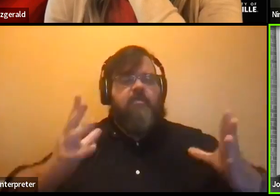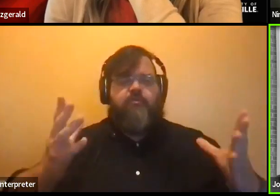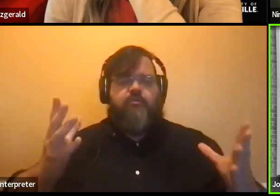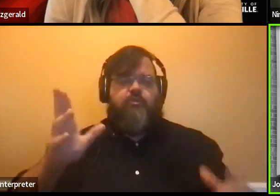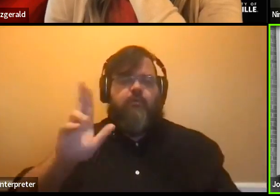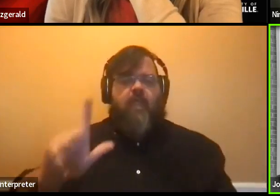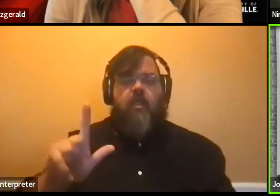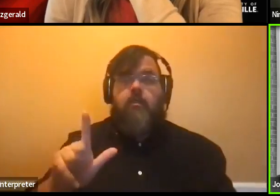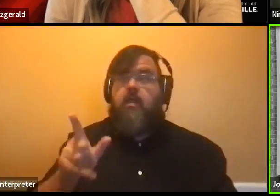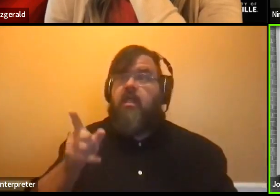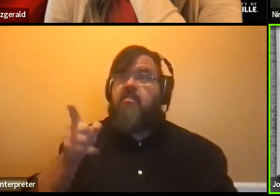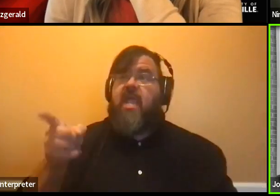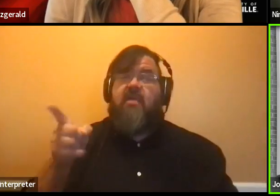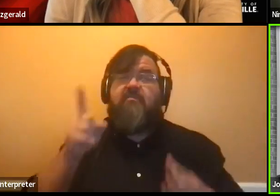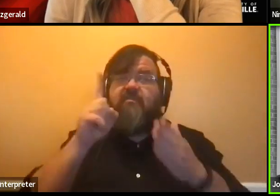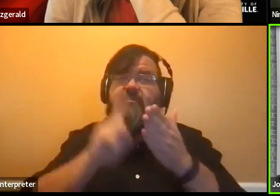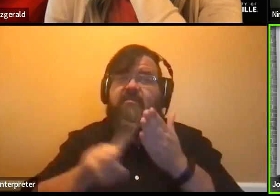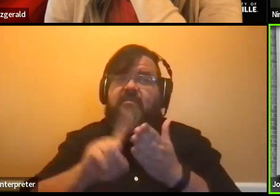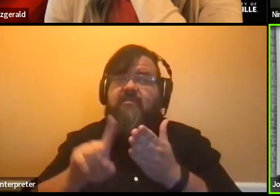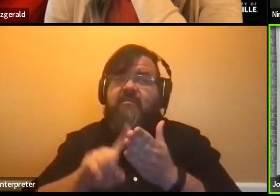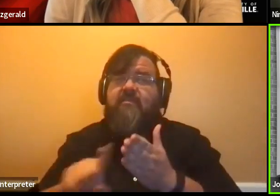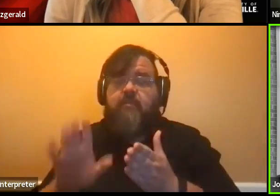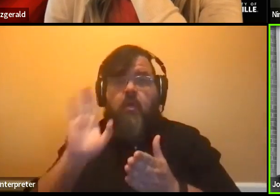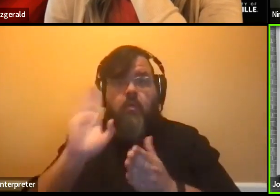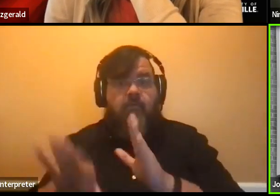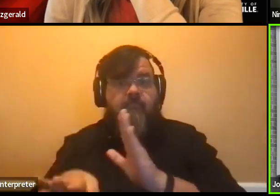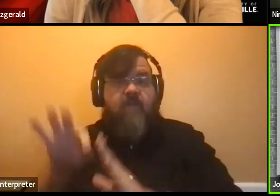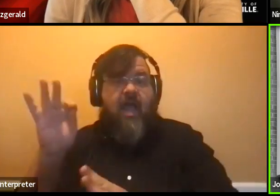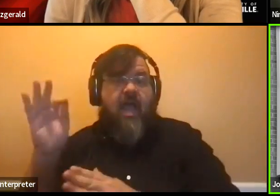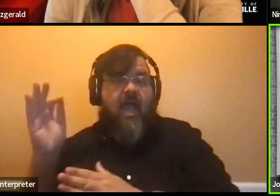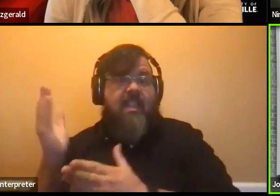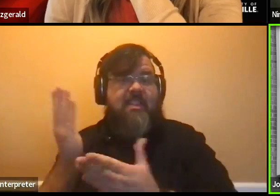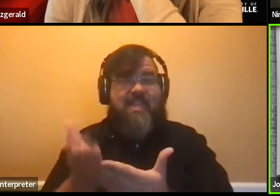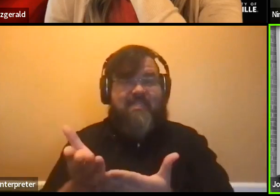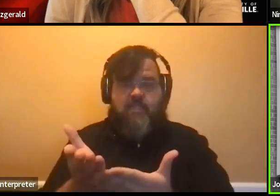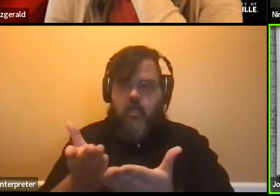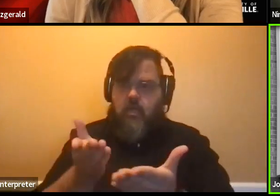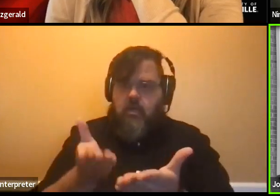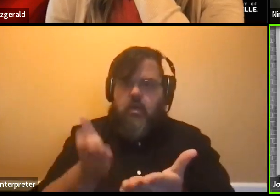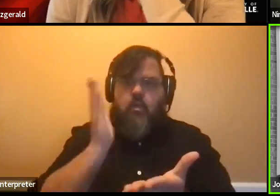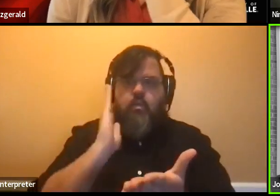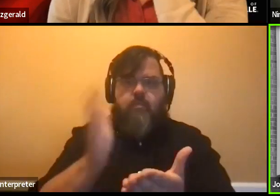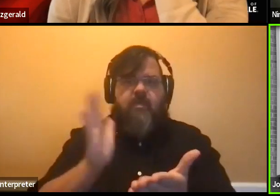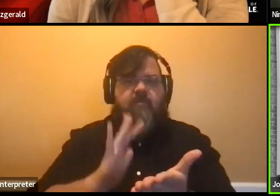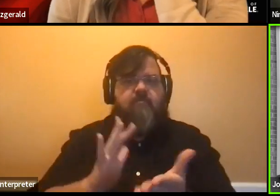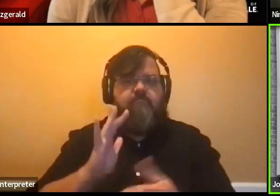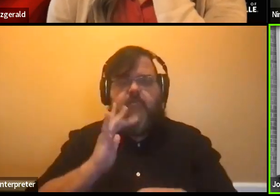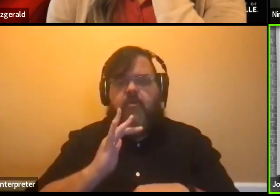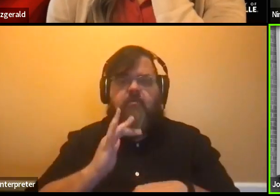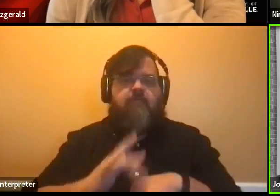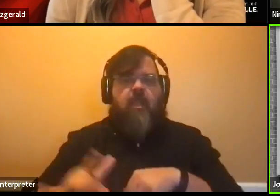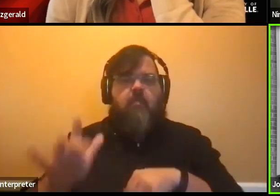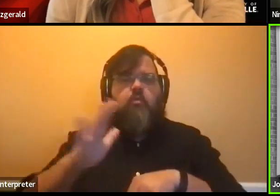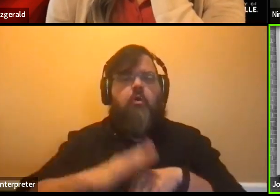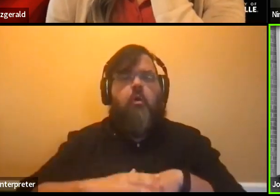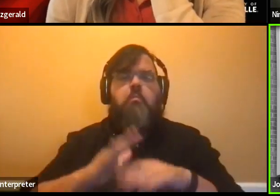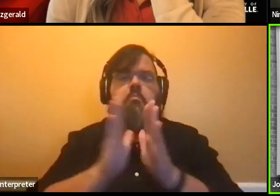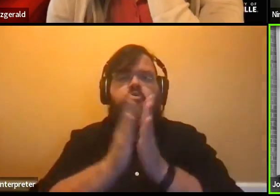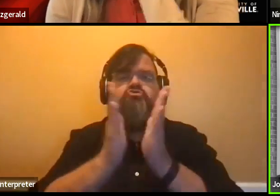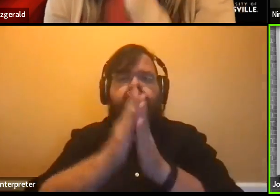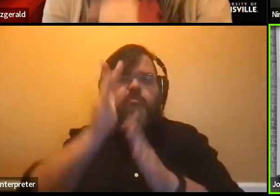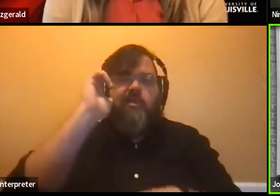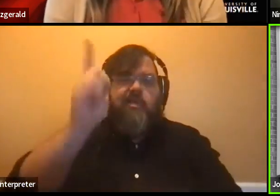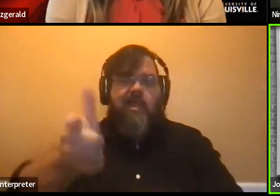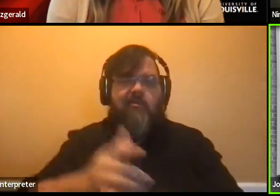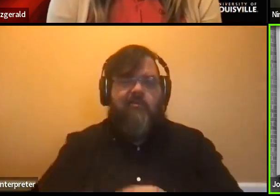the findings that you will read in the textbooks of the future. So you can work alongside them in your endeavors. You will hear about this